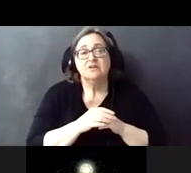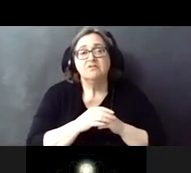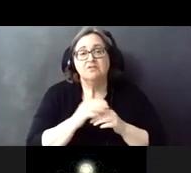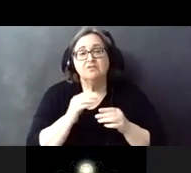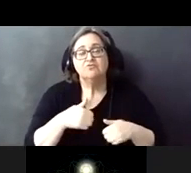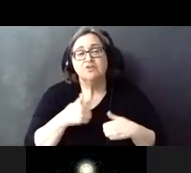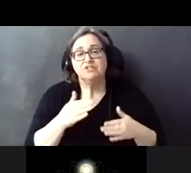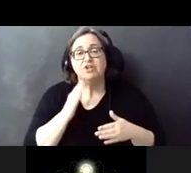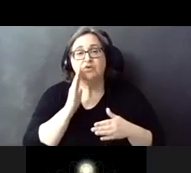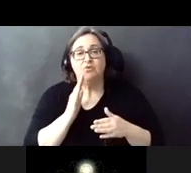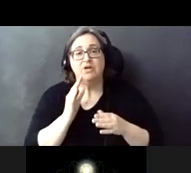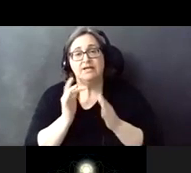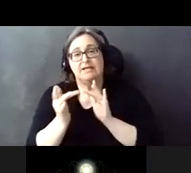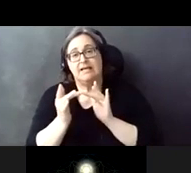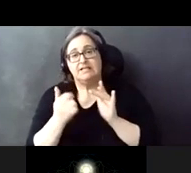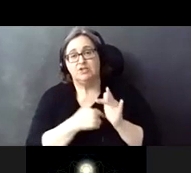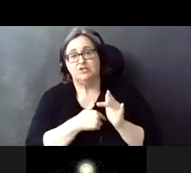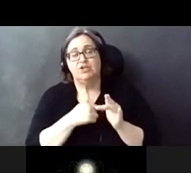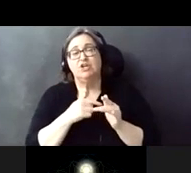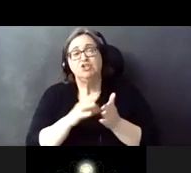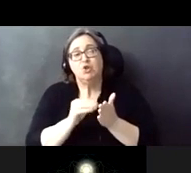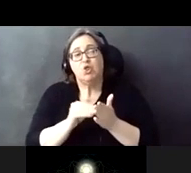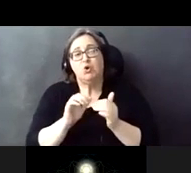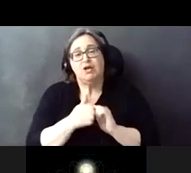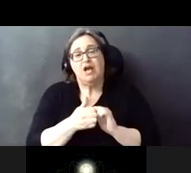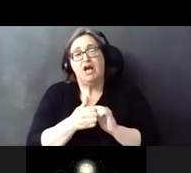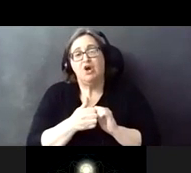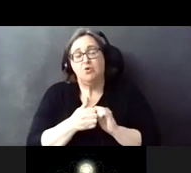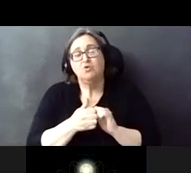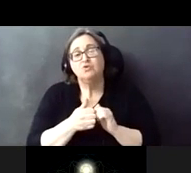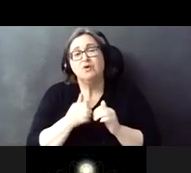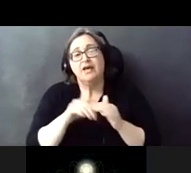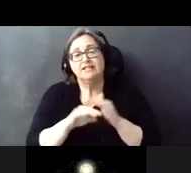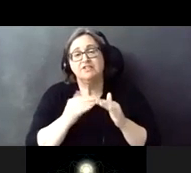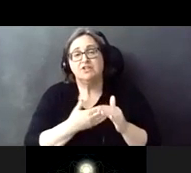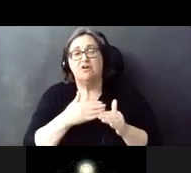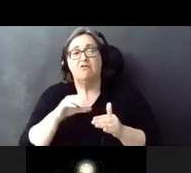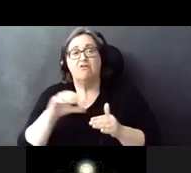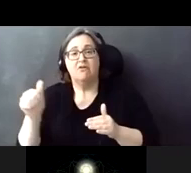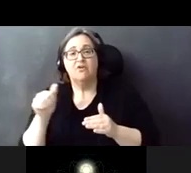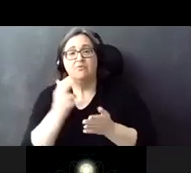meeting or contact us to learn how to access our alternative lots thank you